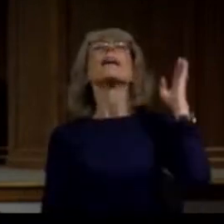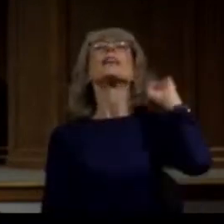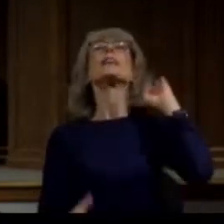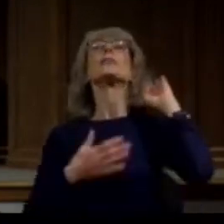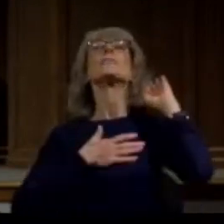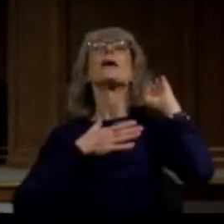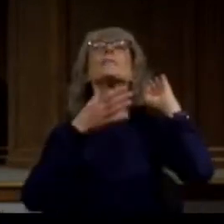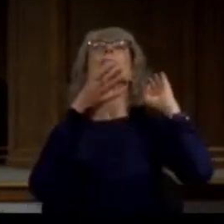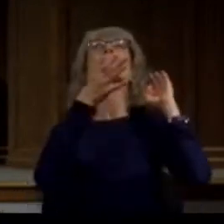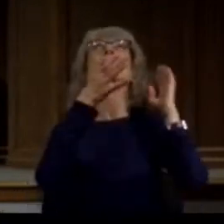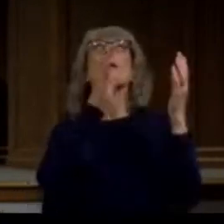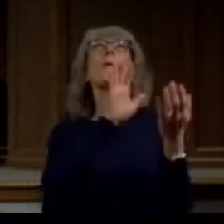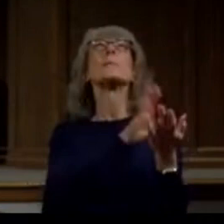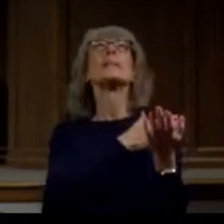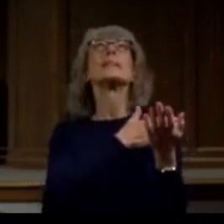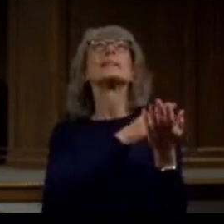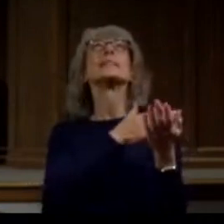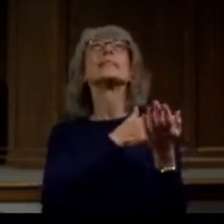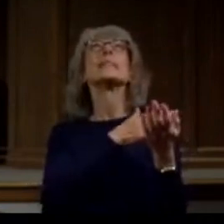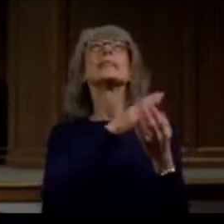It is a voice I hear